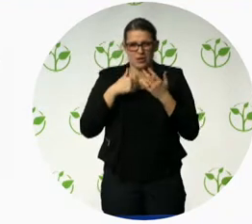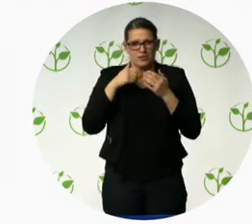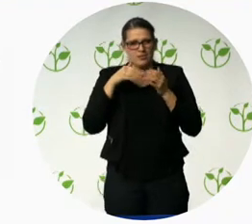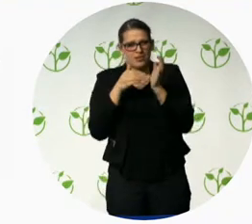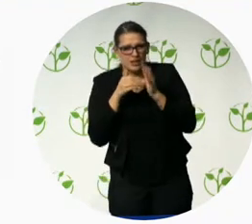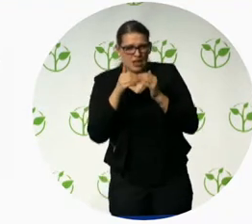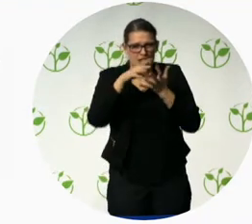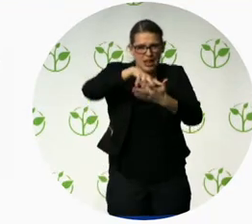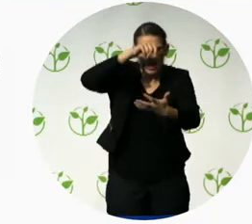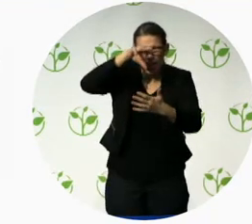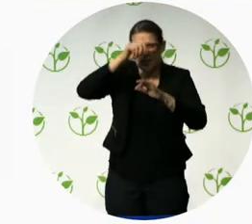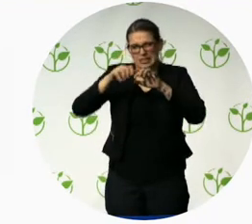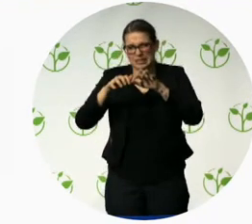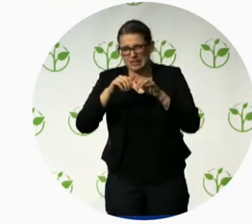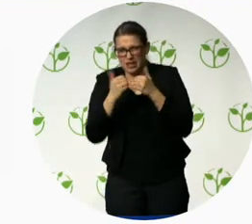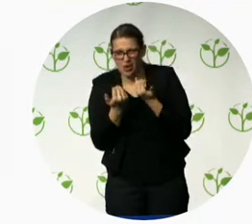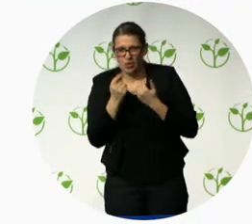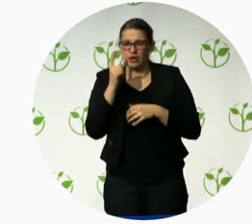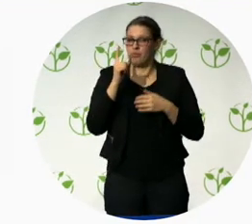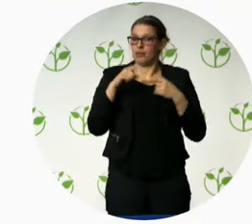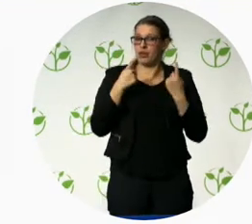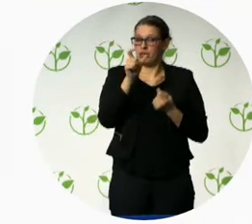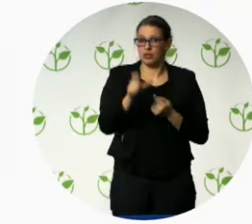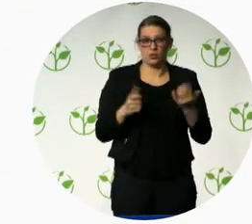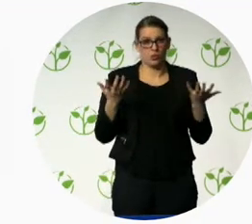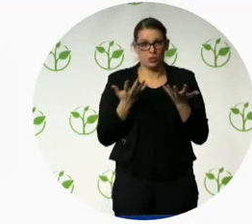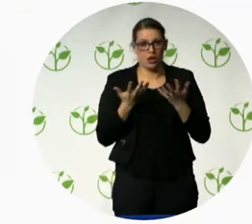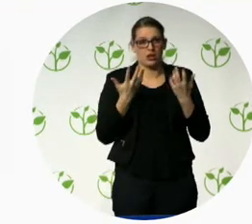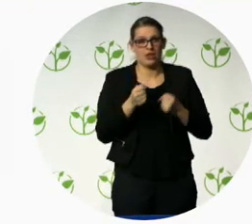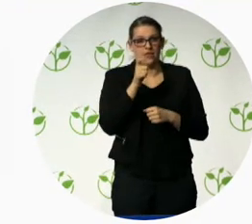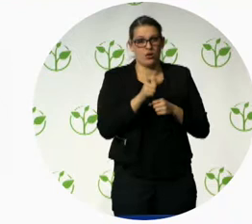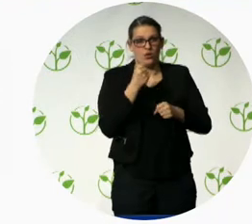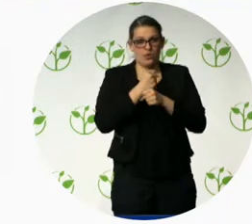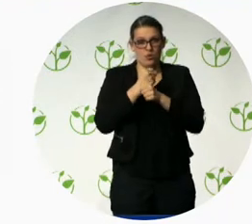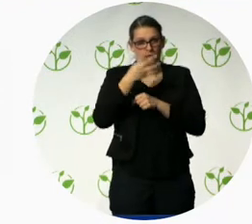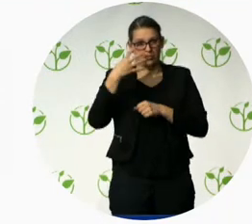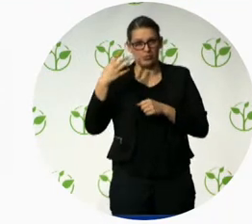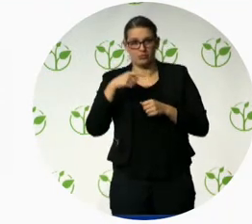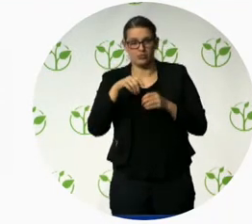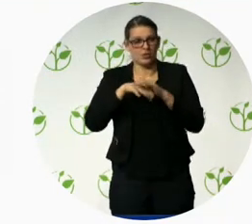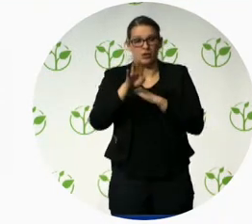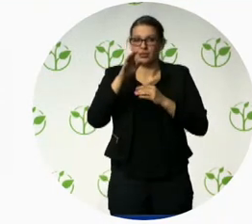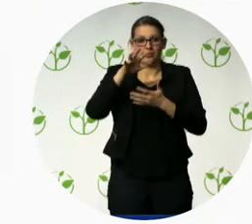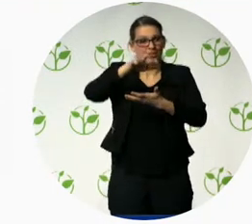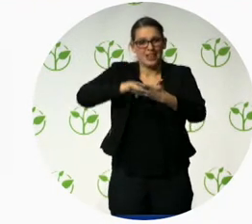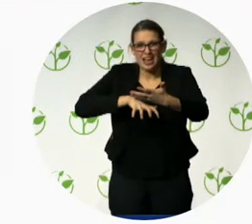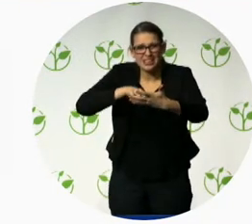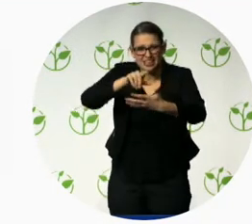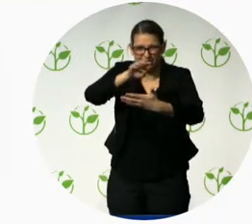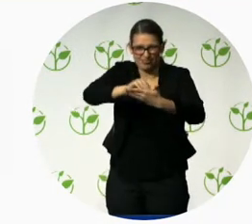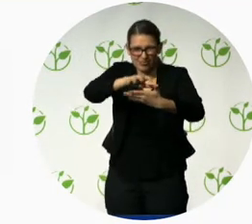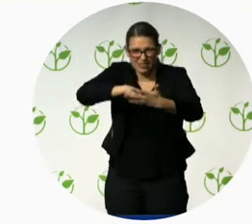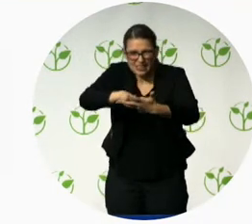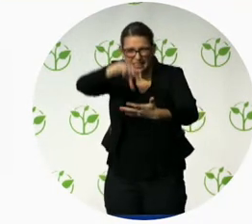from another parent of another child with dyslexia telling her to go in and check out a mainstream feature. That is a future that we want to work